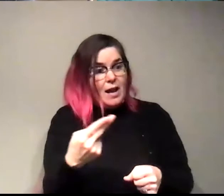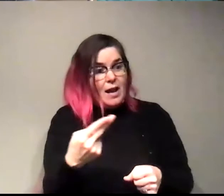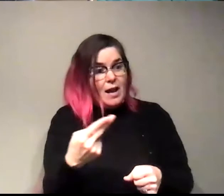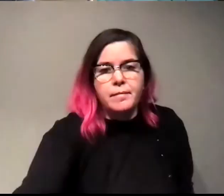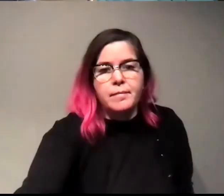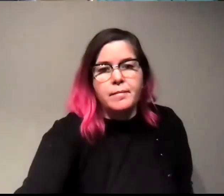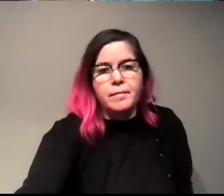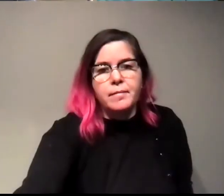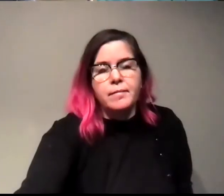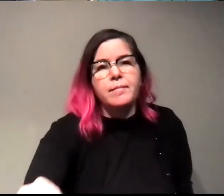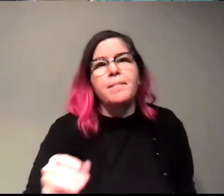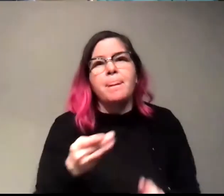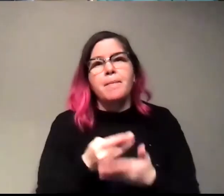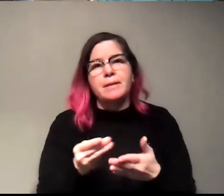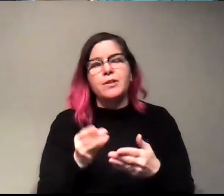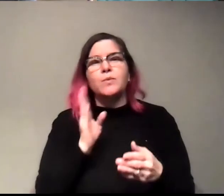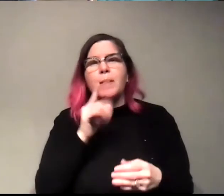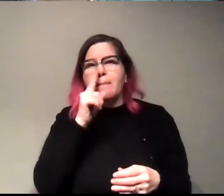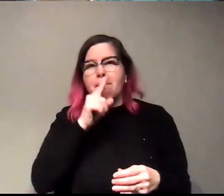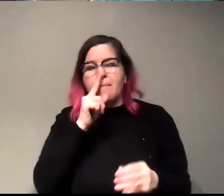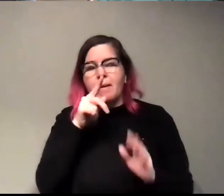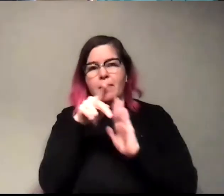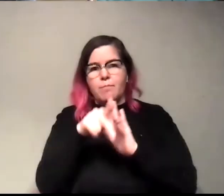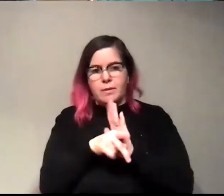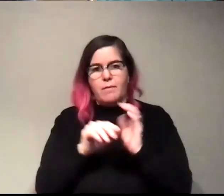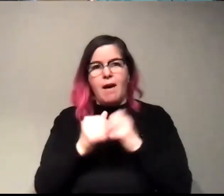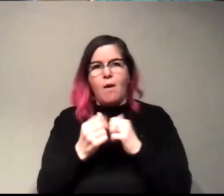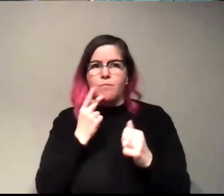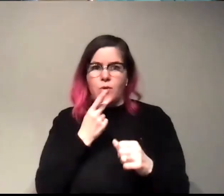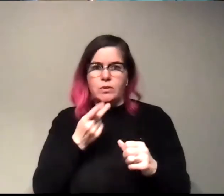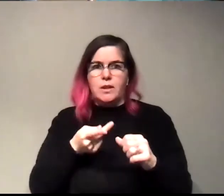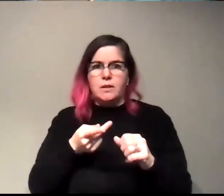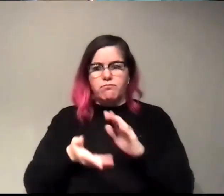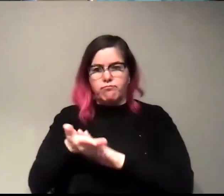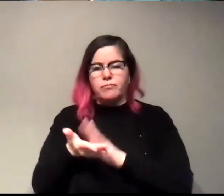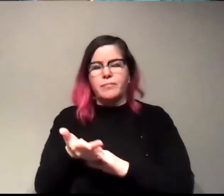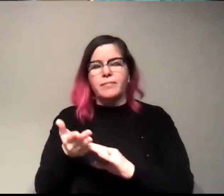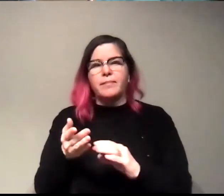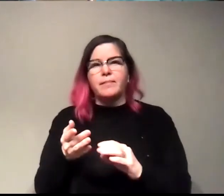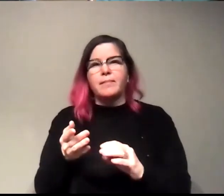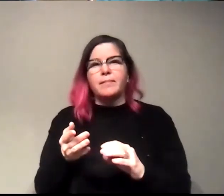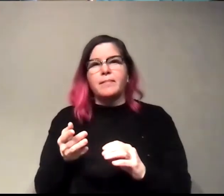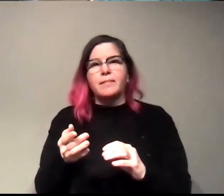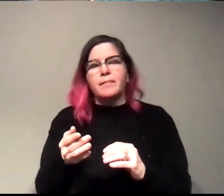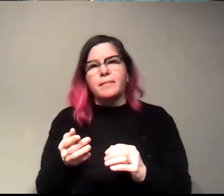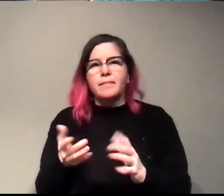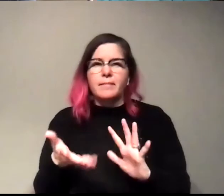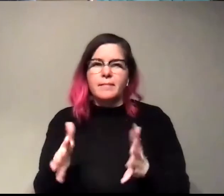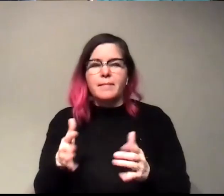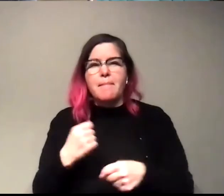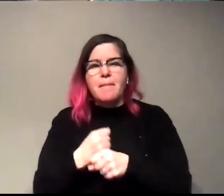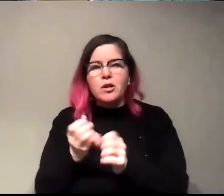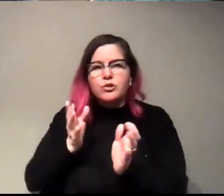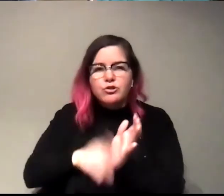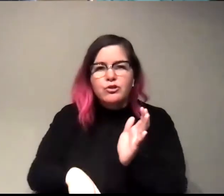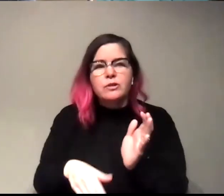materials that mimic the principles of how proteins work. Right. That, you know, that can be made cheaply and at